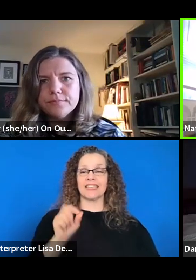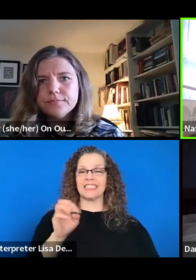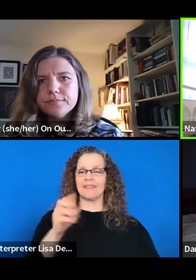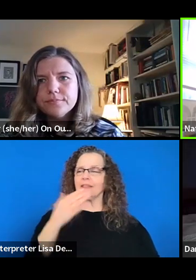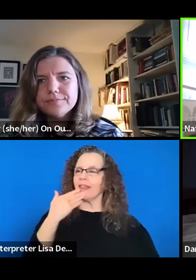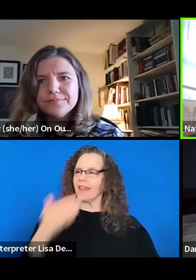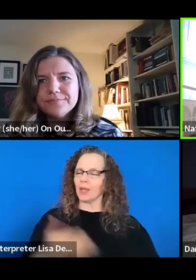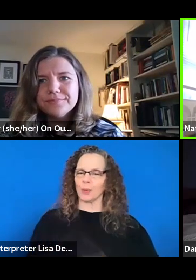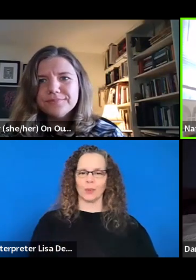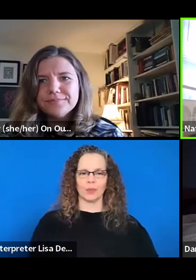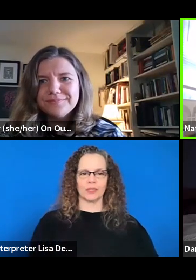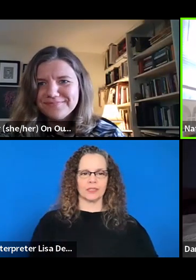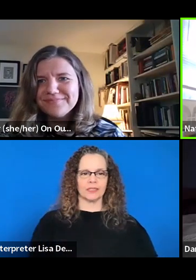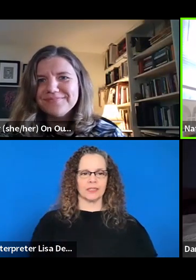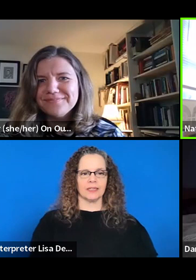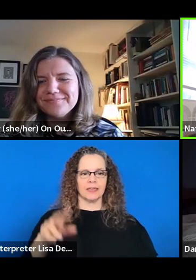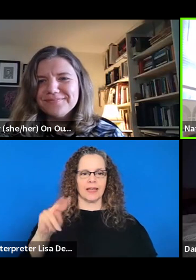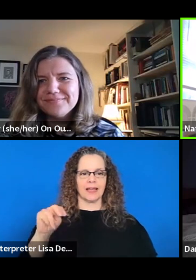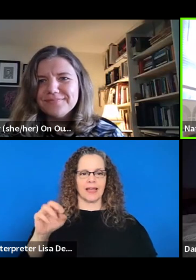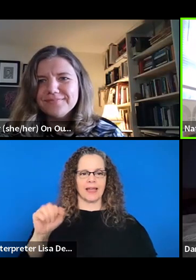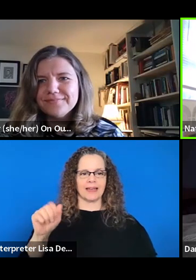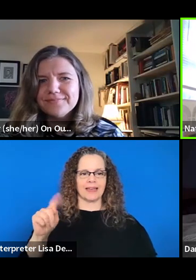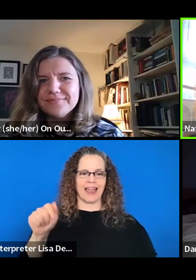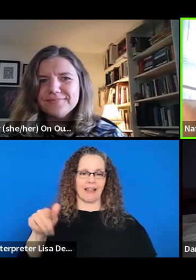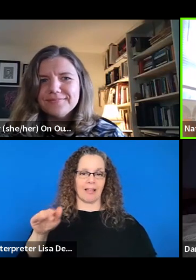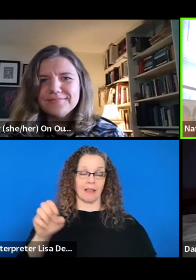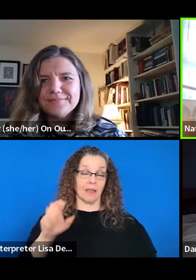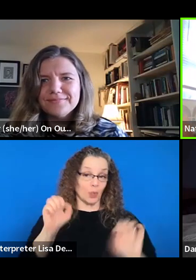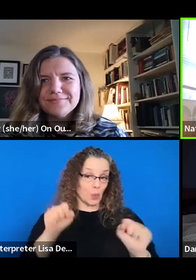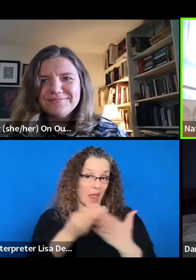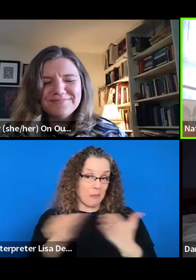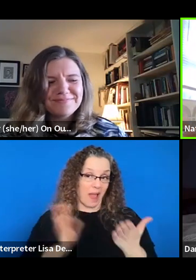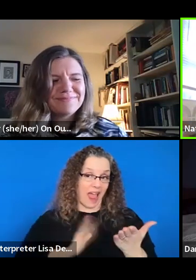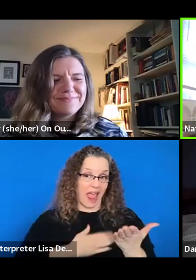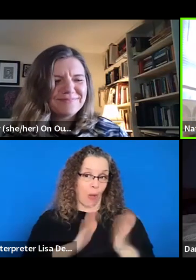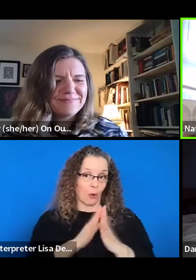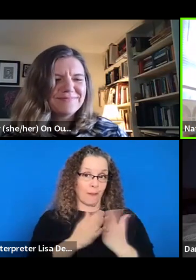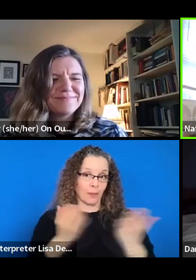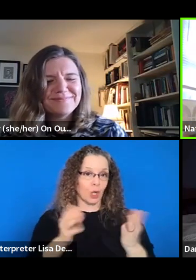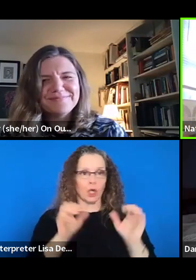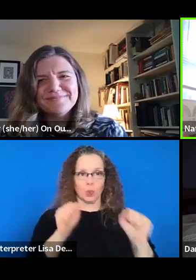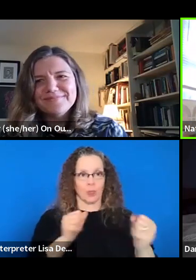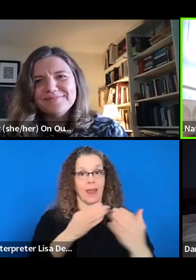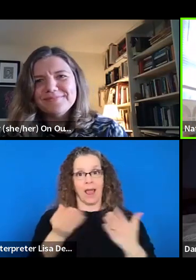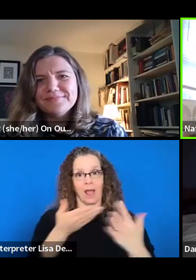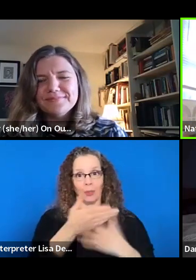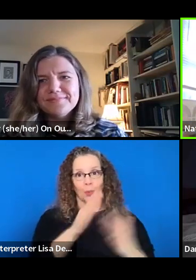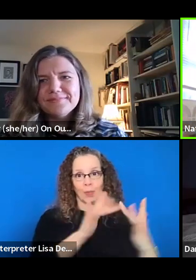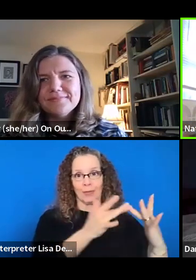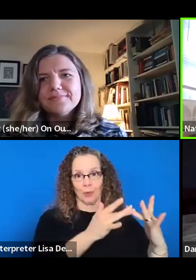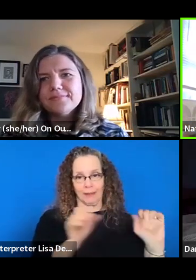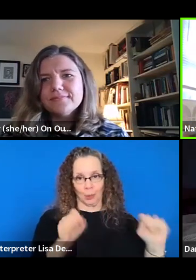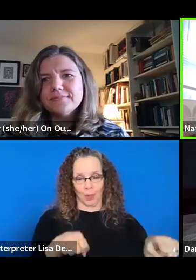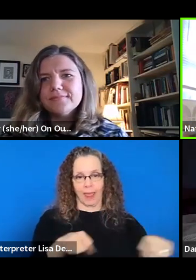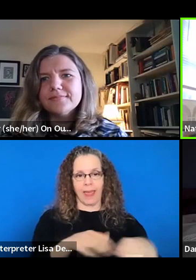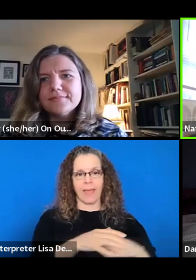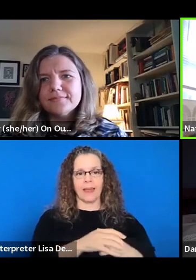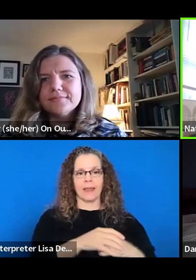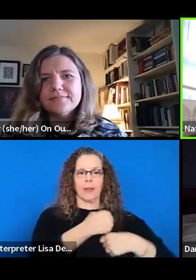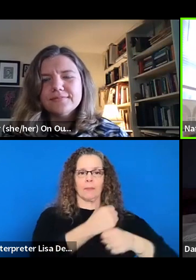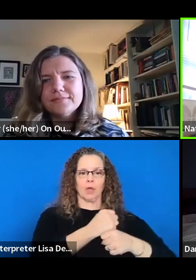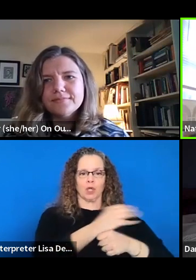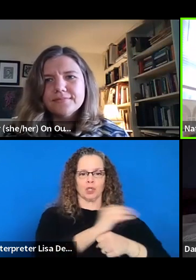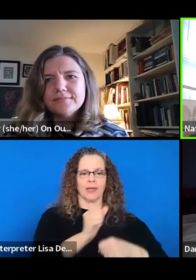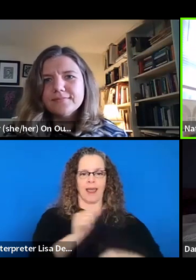Uh, you can buy our book, um, any, maybe anywhere, certainly on the internet. Um, production labor book,